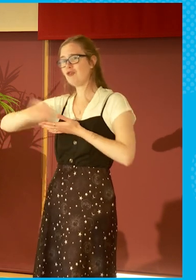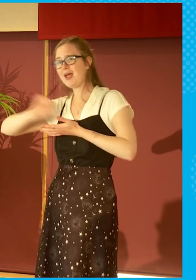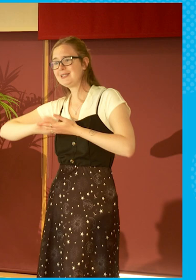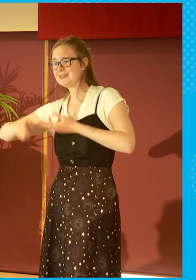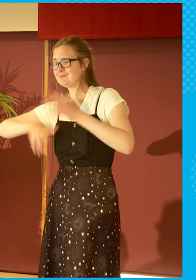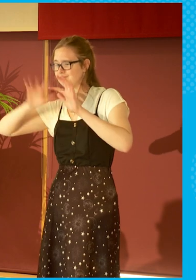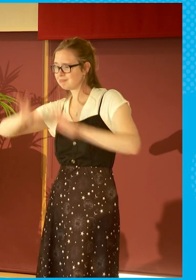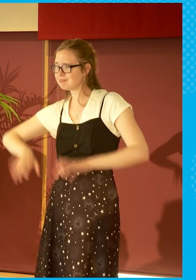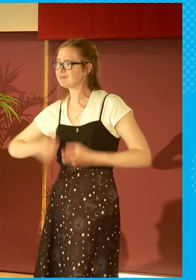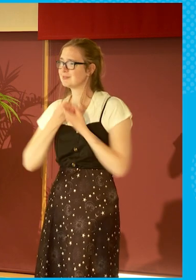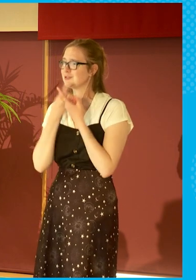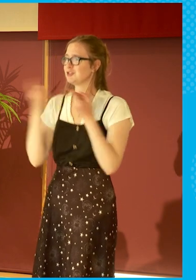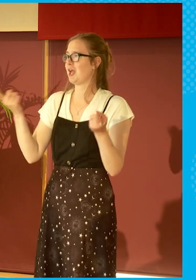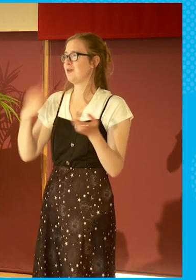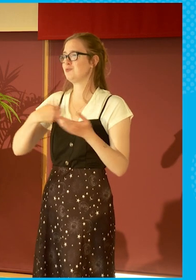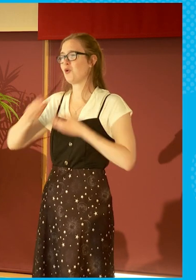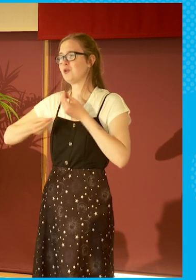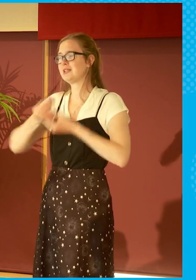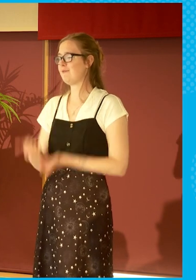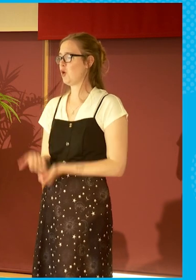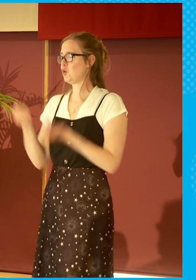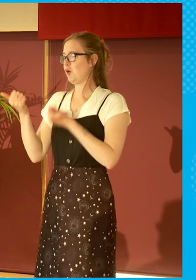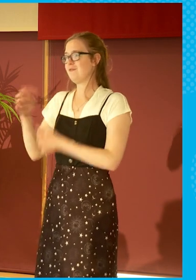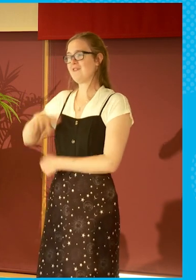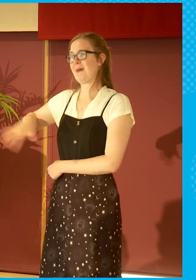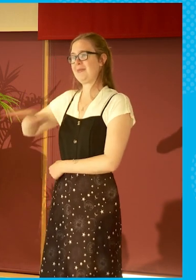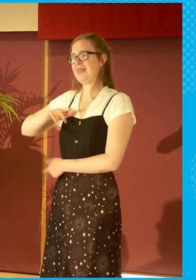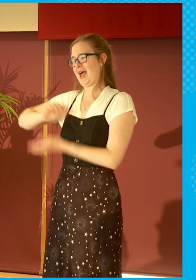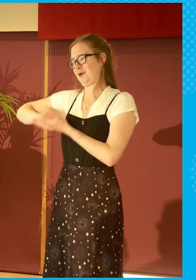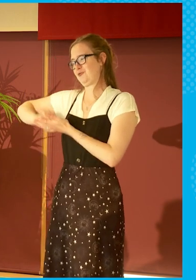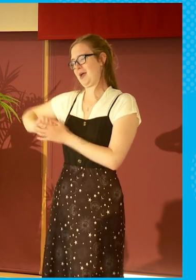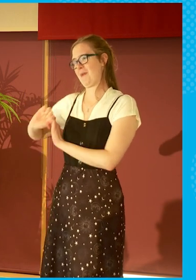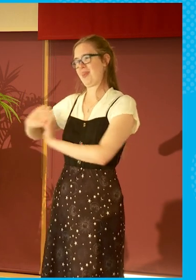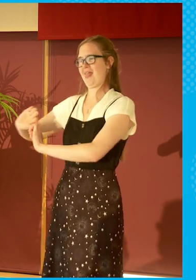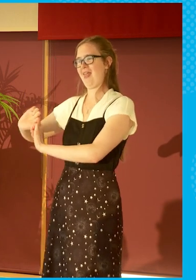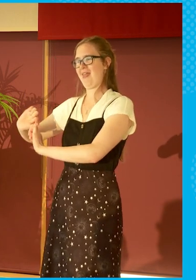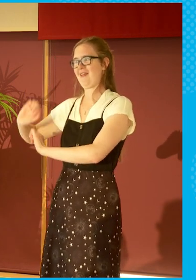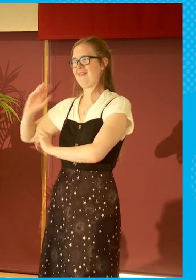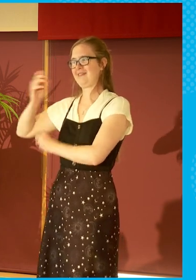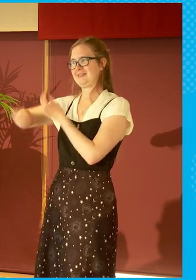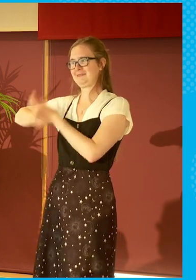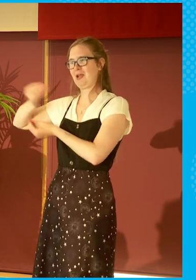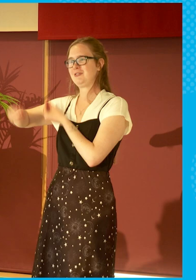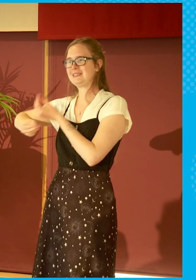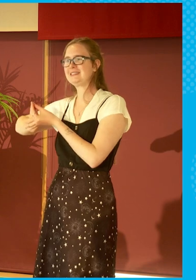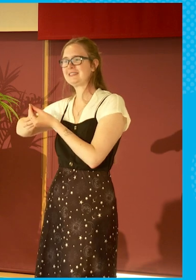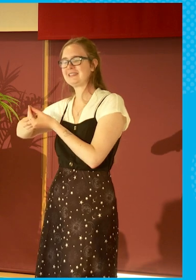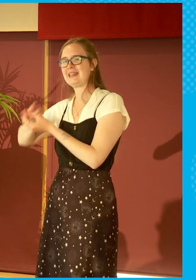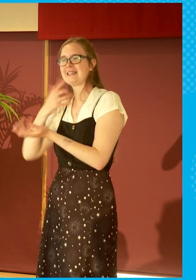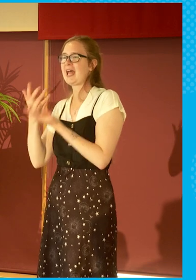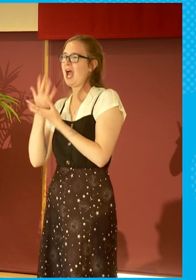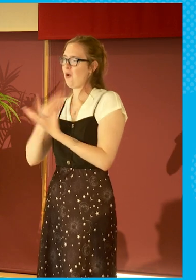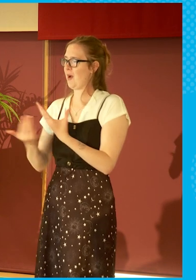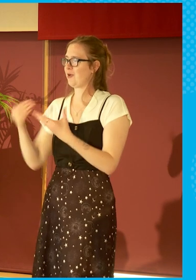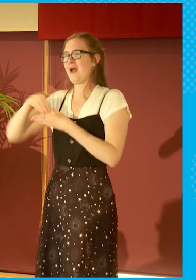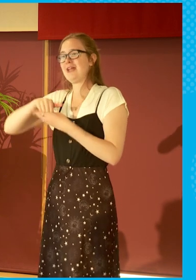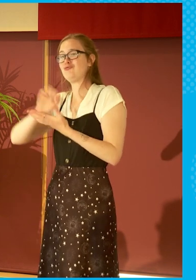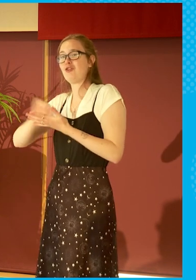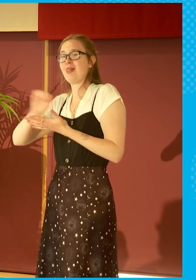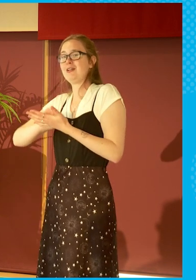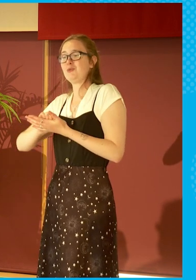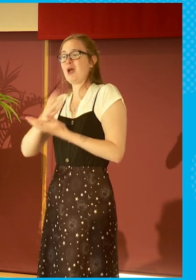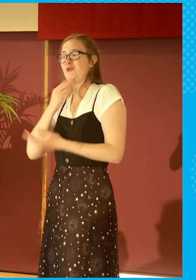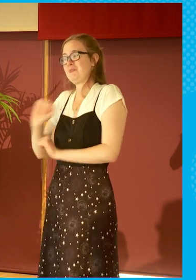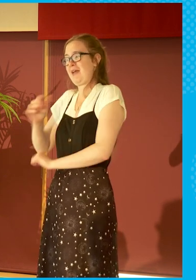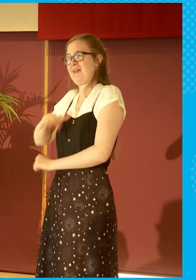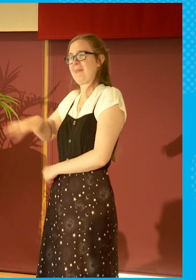a great family to write about and a great community to comment on. And that's how I wanted to get into journalism.